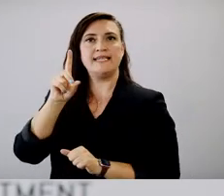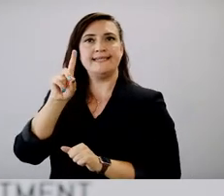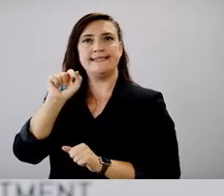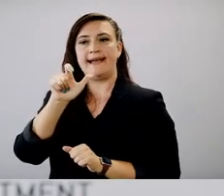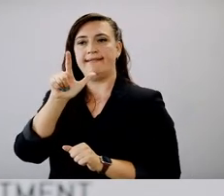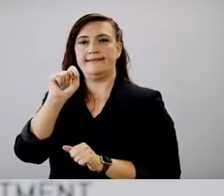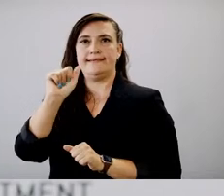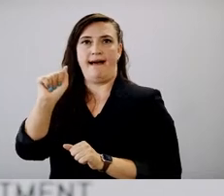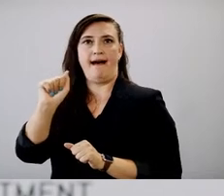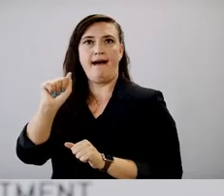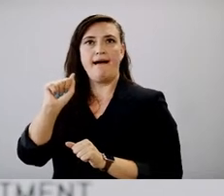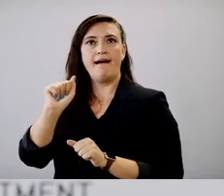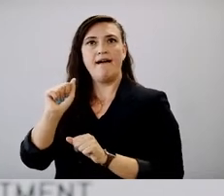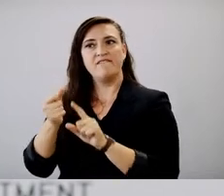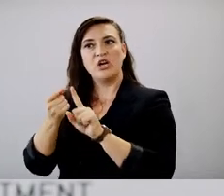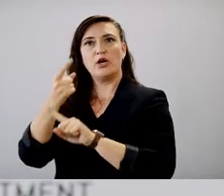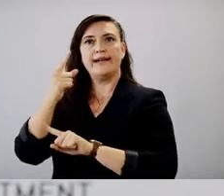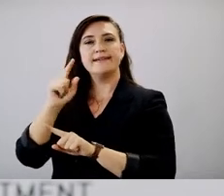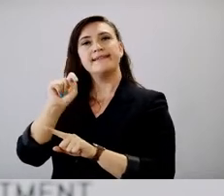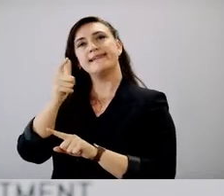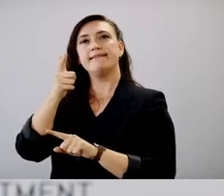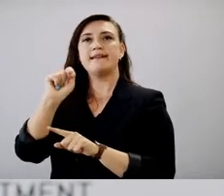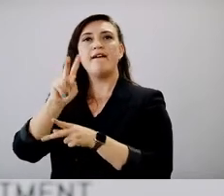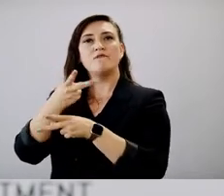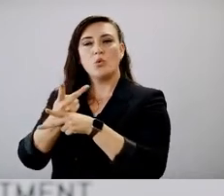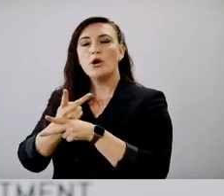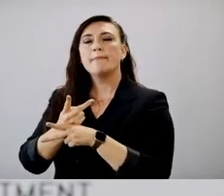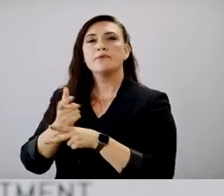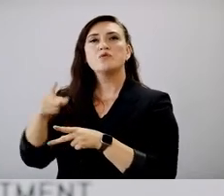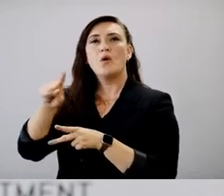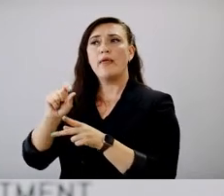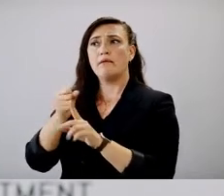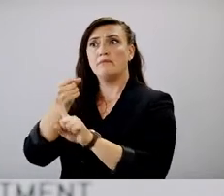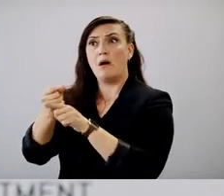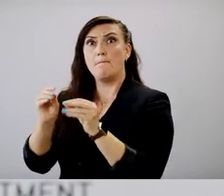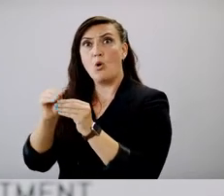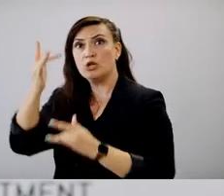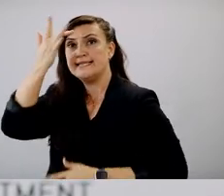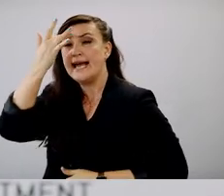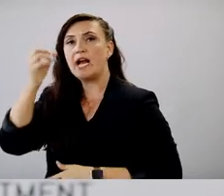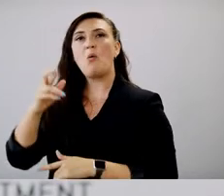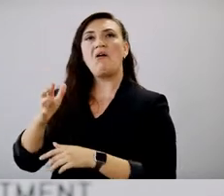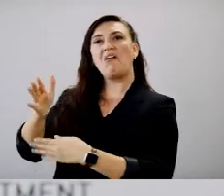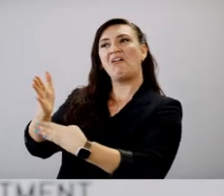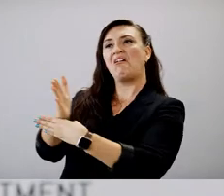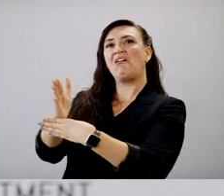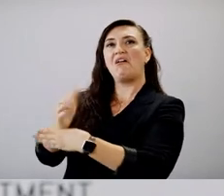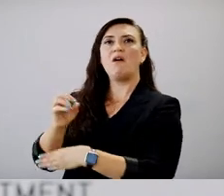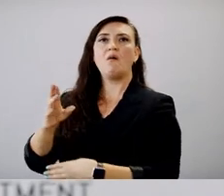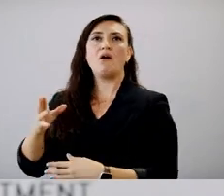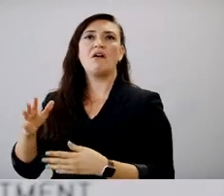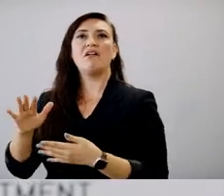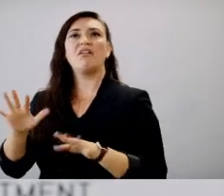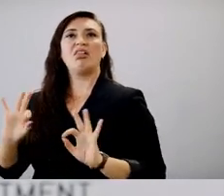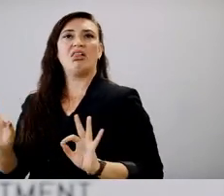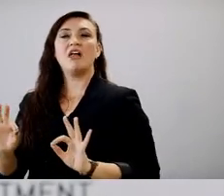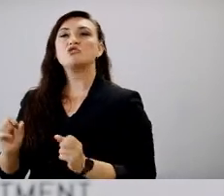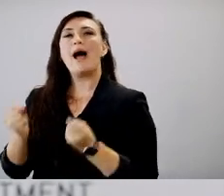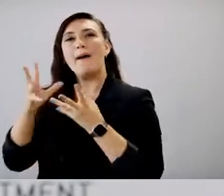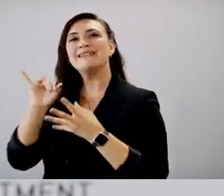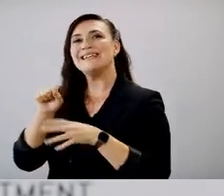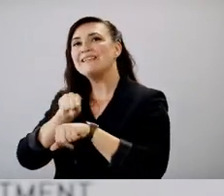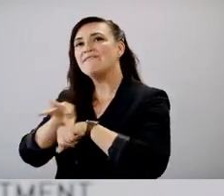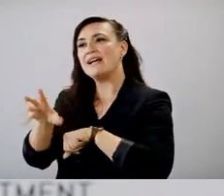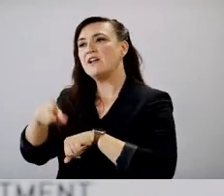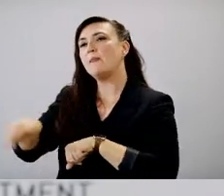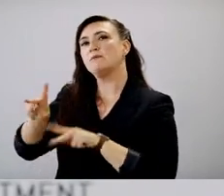sick are people? Because obviously we knew from the past, some people have mild symptoms. So how, how much is it affecting the people that are